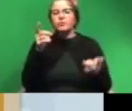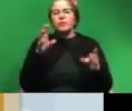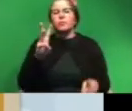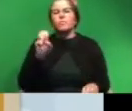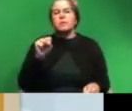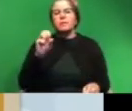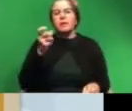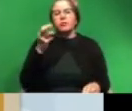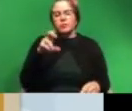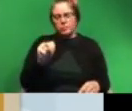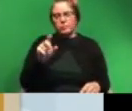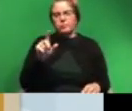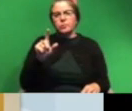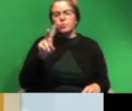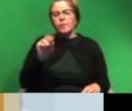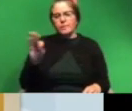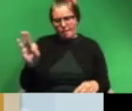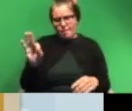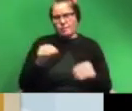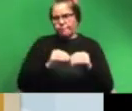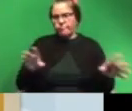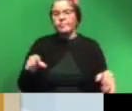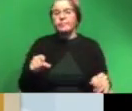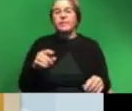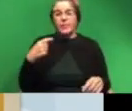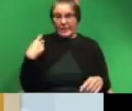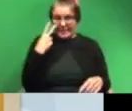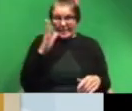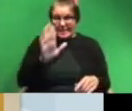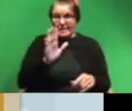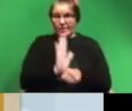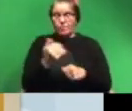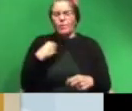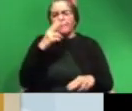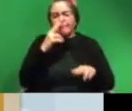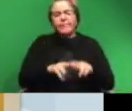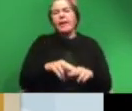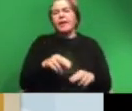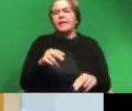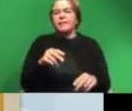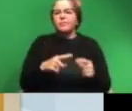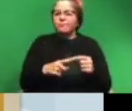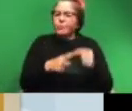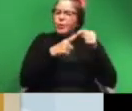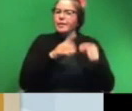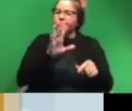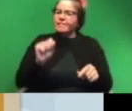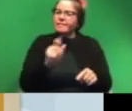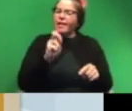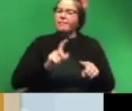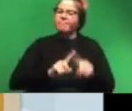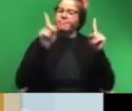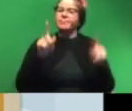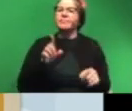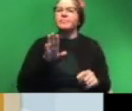anderson which came out in 2009 and if you've ever seen a wes anderson film you know they're very fun and quirky as a very specific style and this is one of his